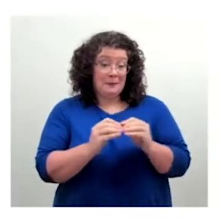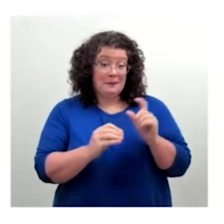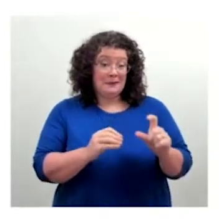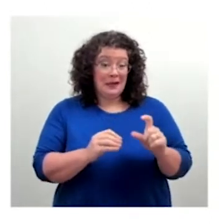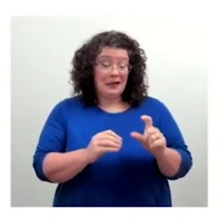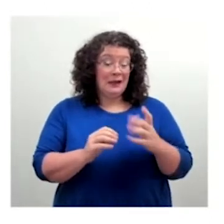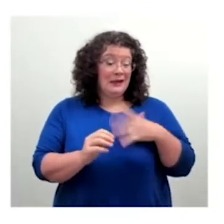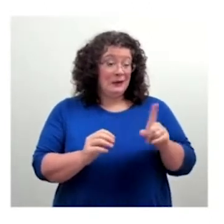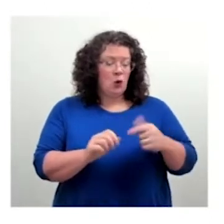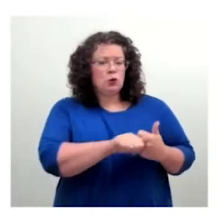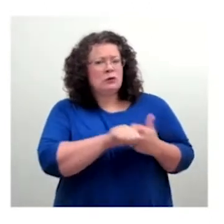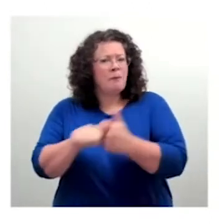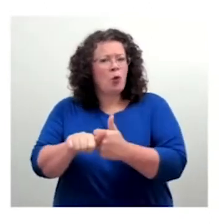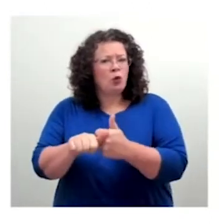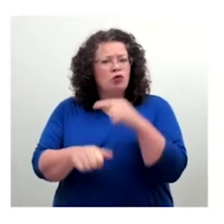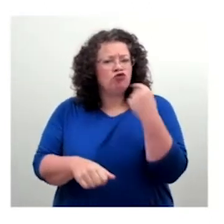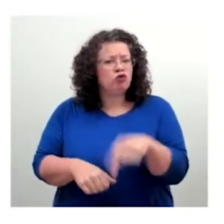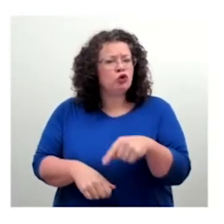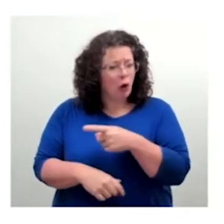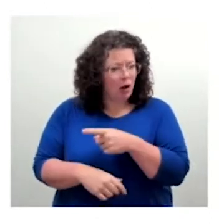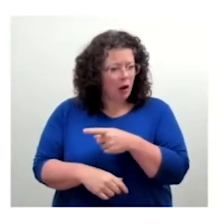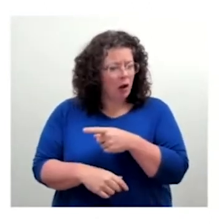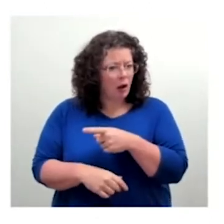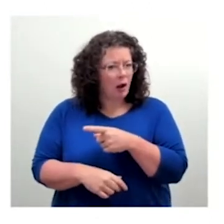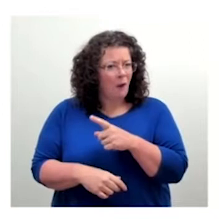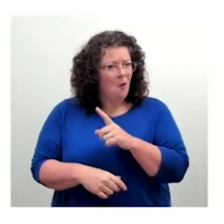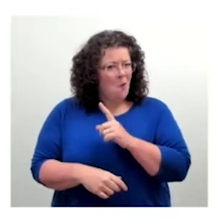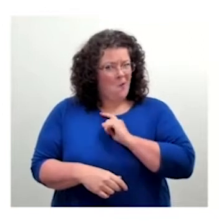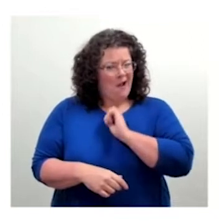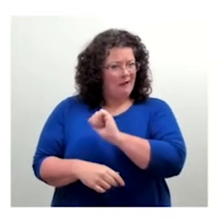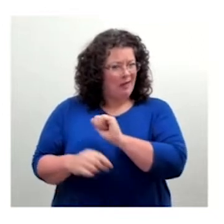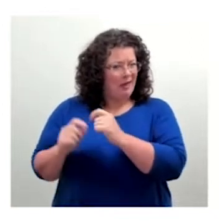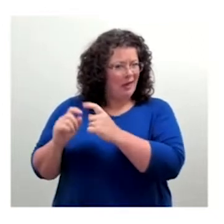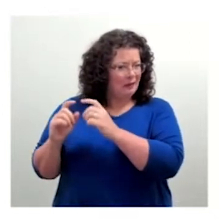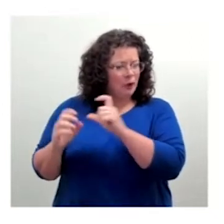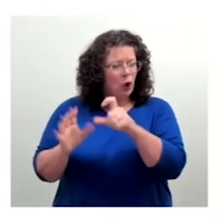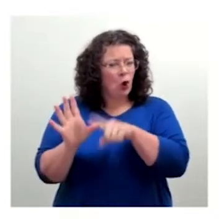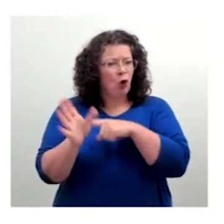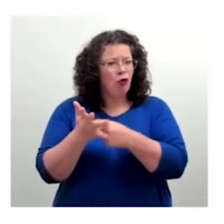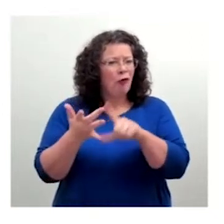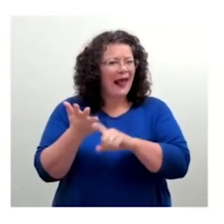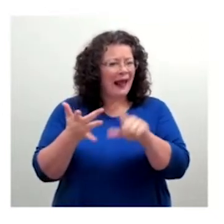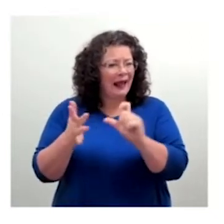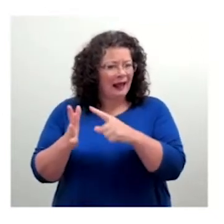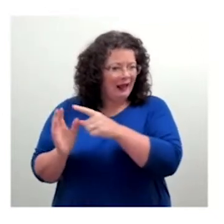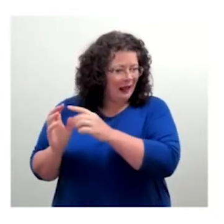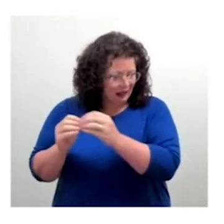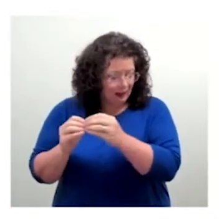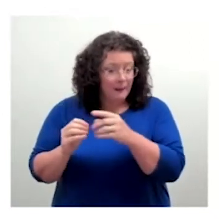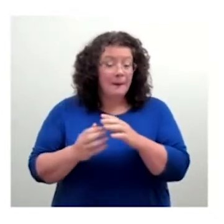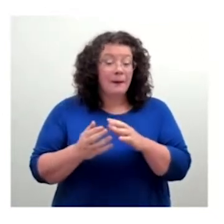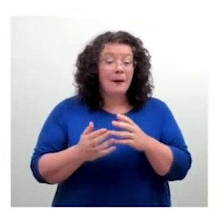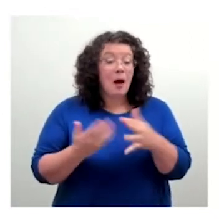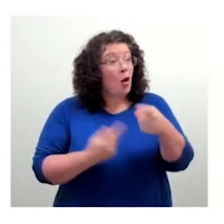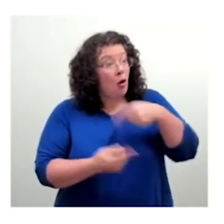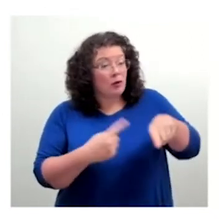that sort of thing is almost a given, you know, because you think, okay, I'm going to type Russian. But the